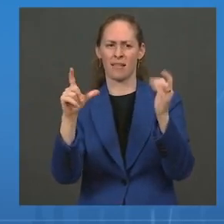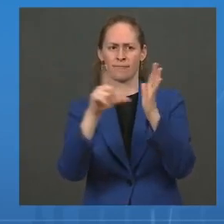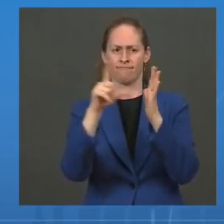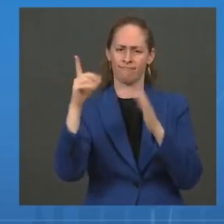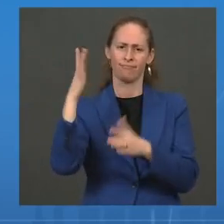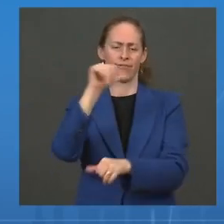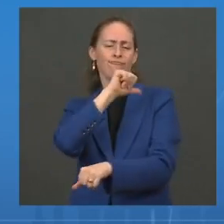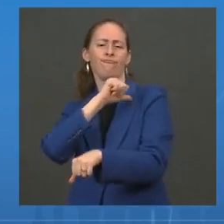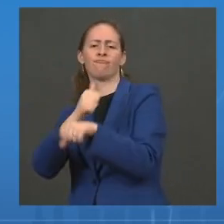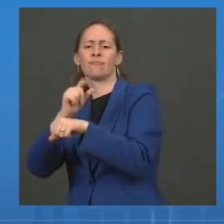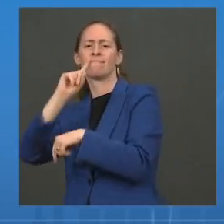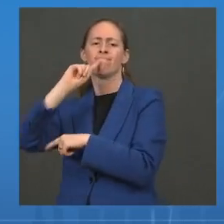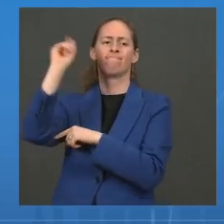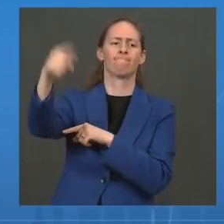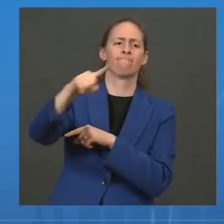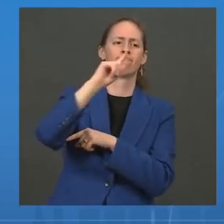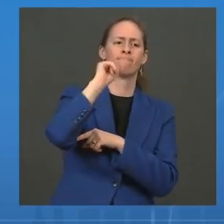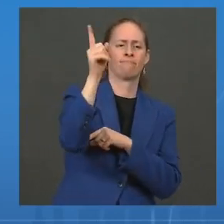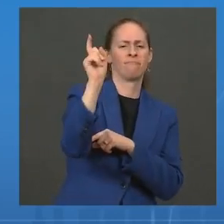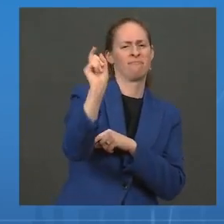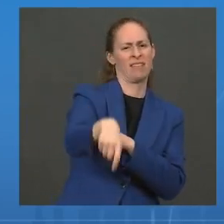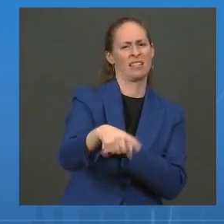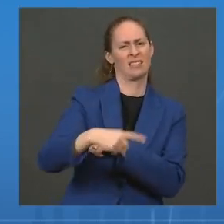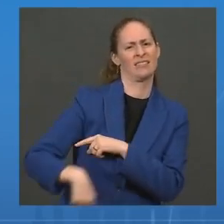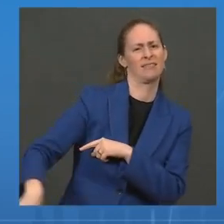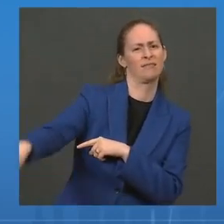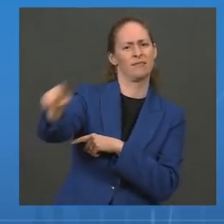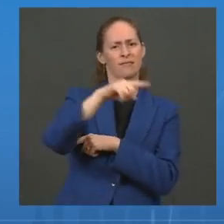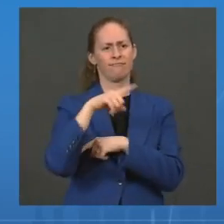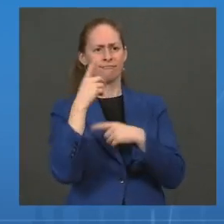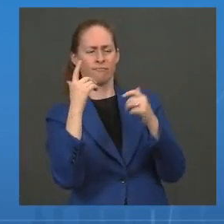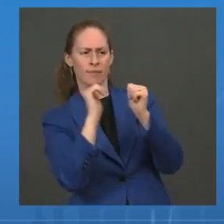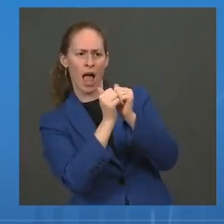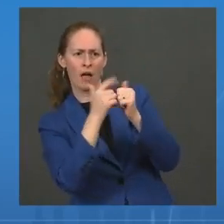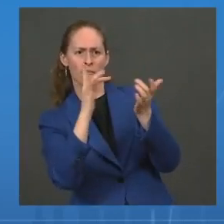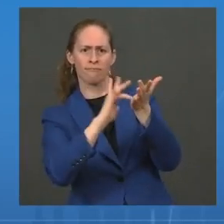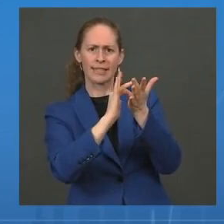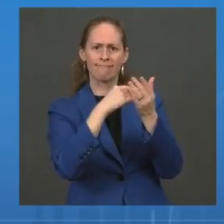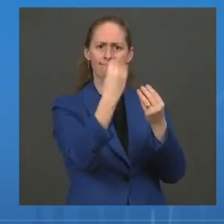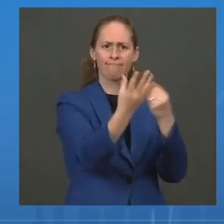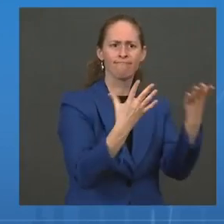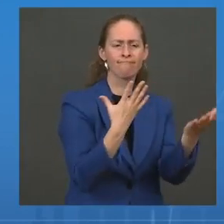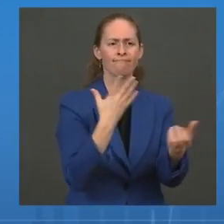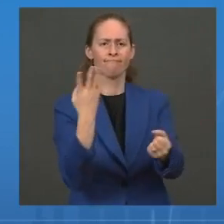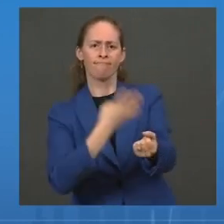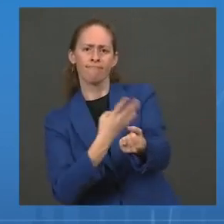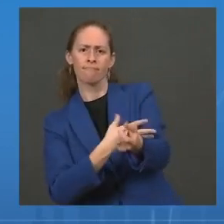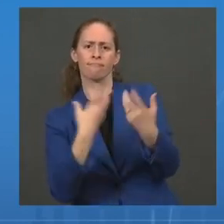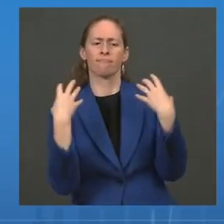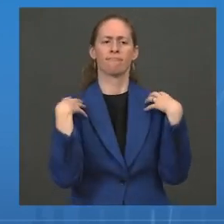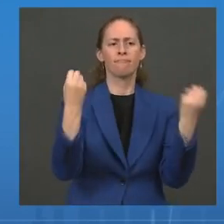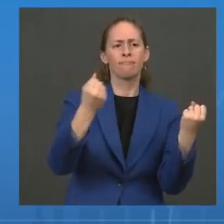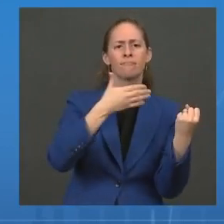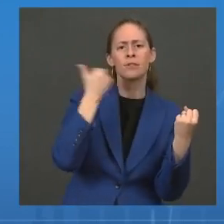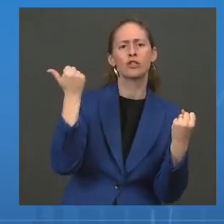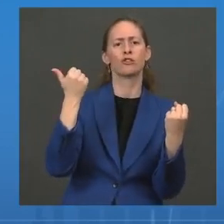to reduce inequities in COVID-19 prevention, treatment, and across a response as a whole.